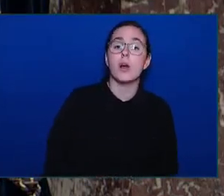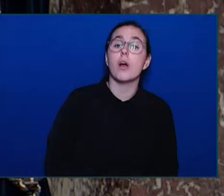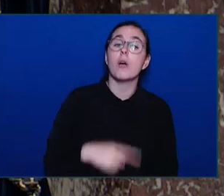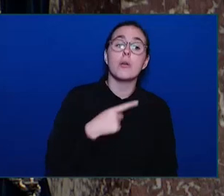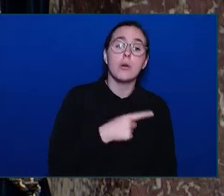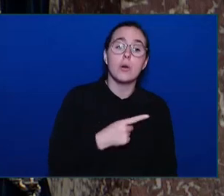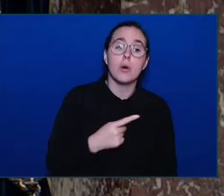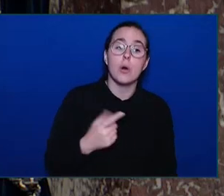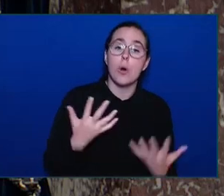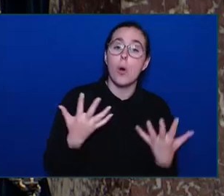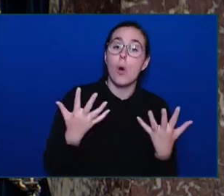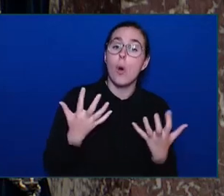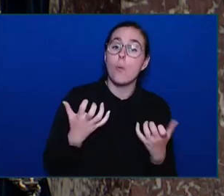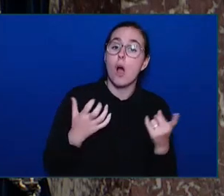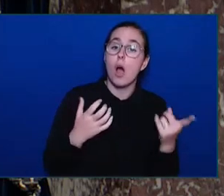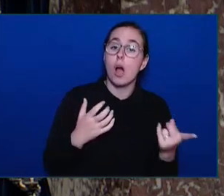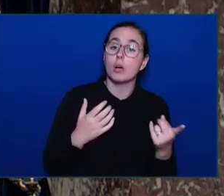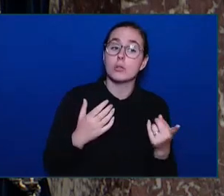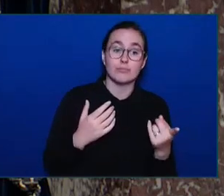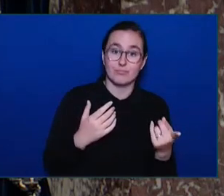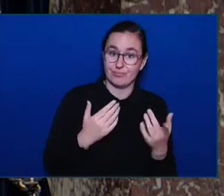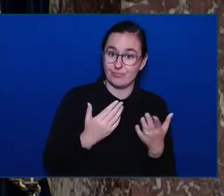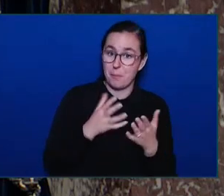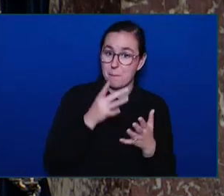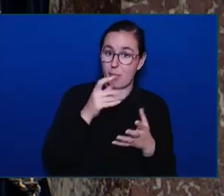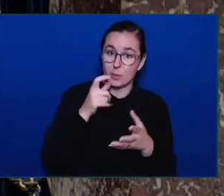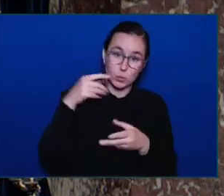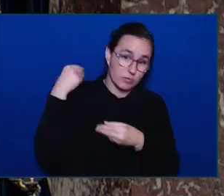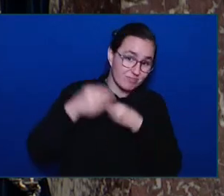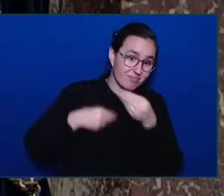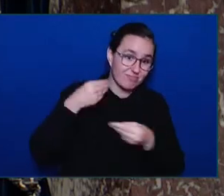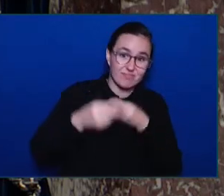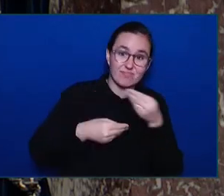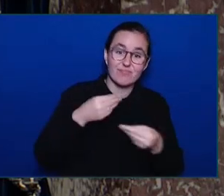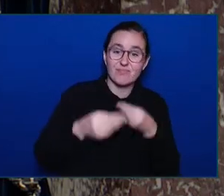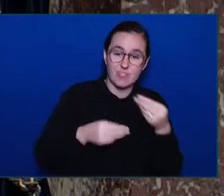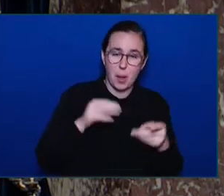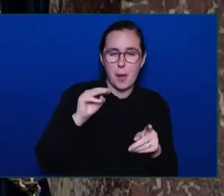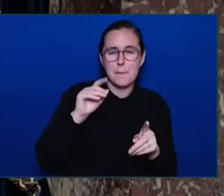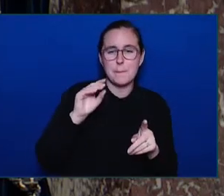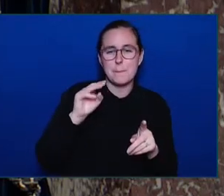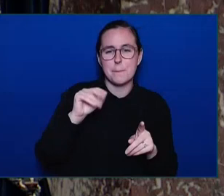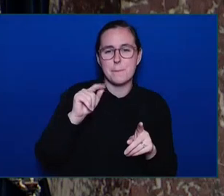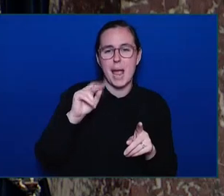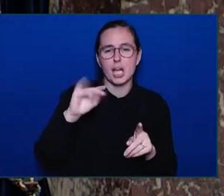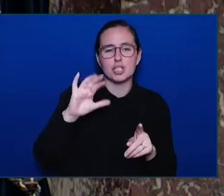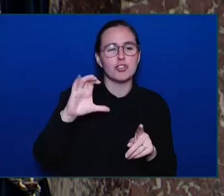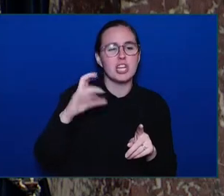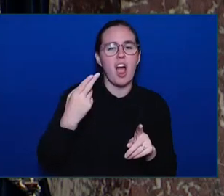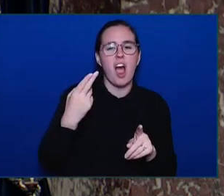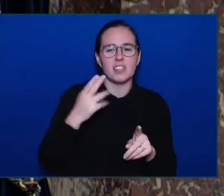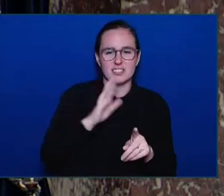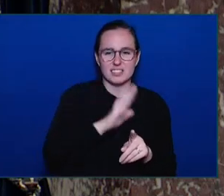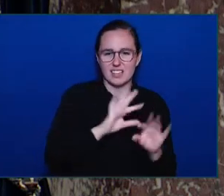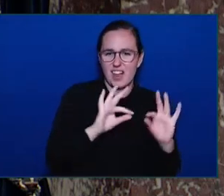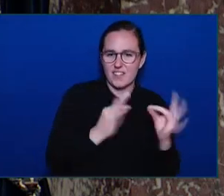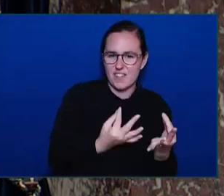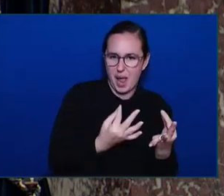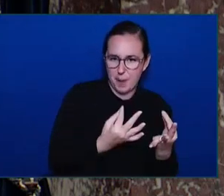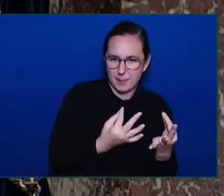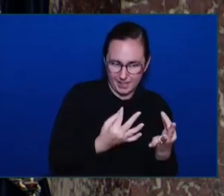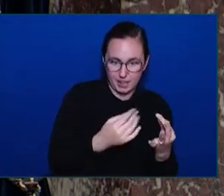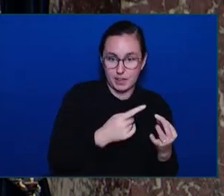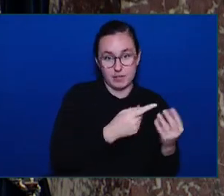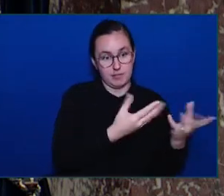love and support has forged the person that I am today. Today, these two questions that I'm about to ask are